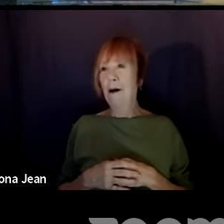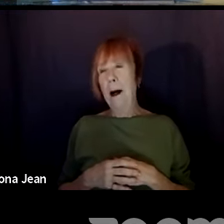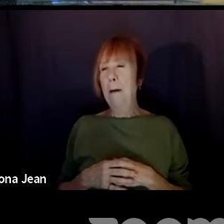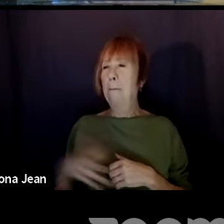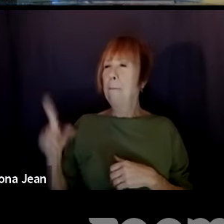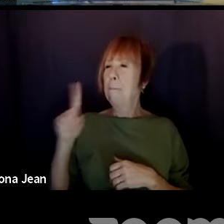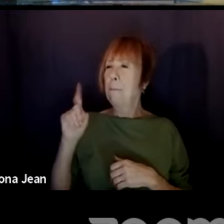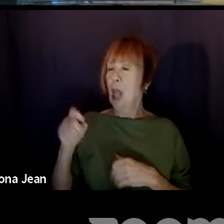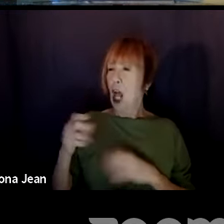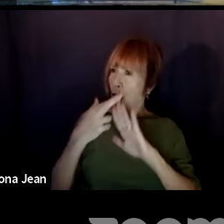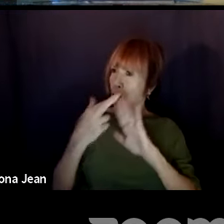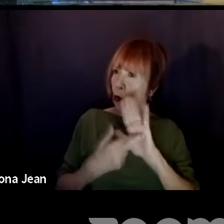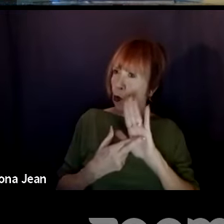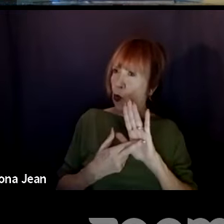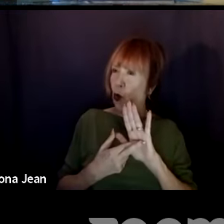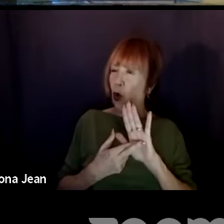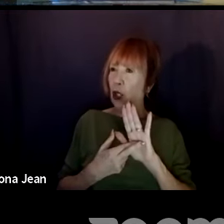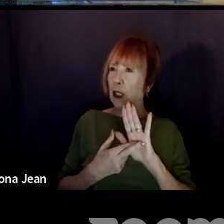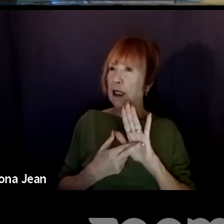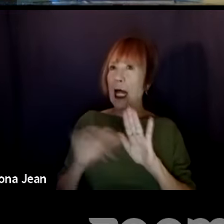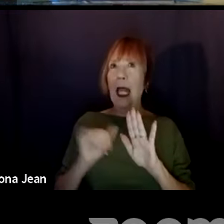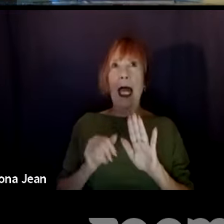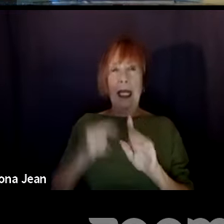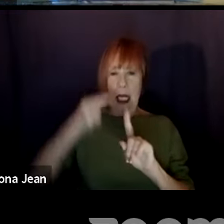rules of thumbs? Are certain names better than others?